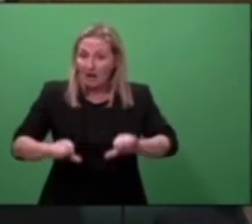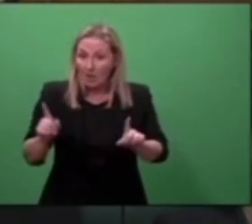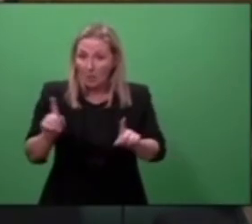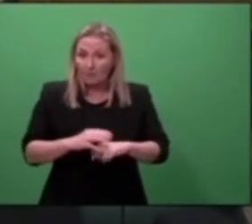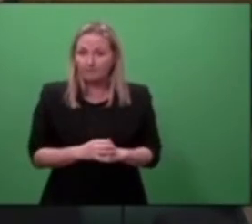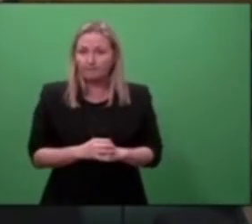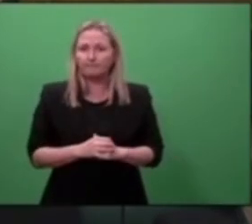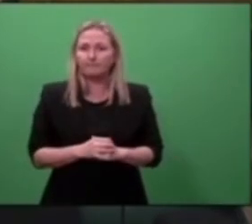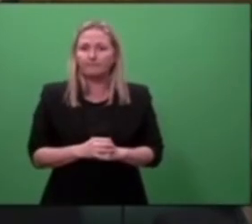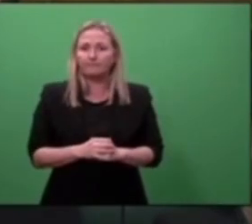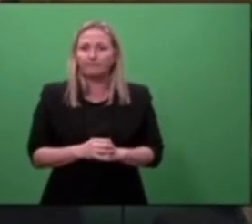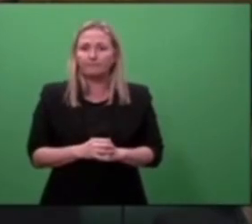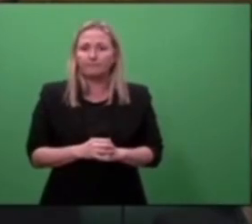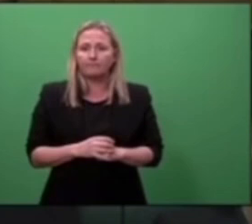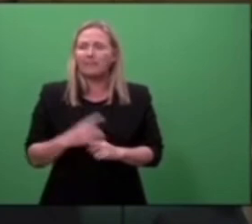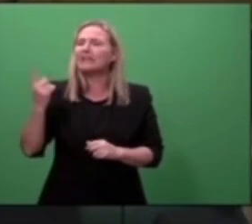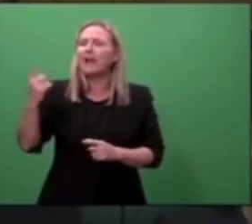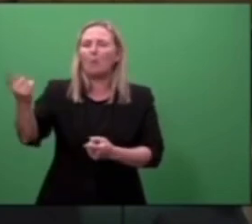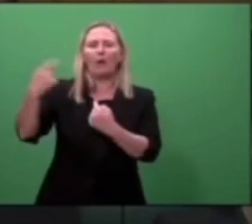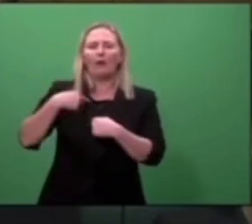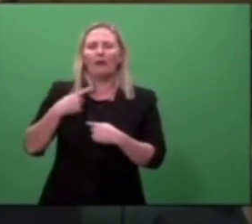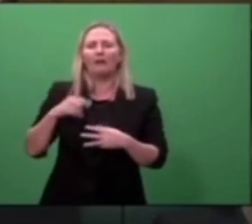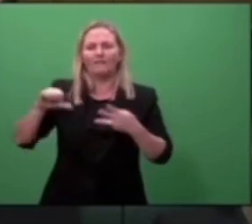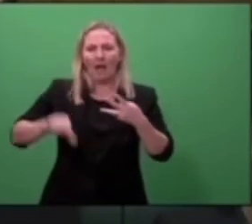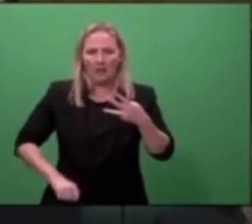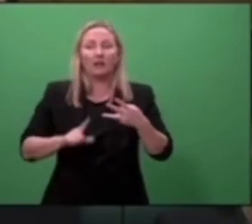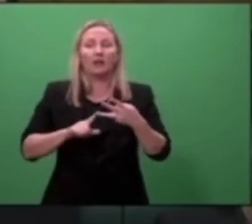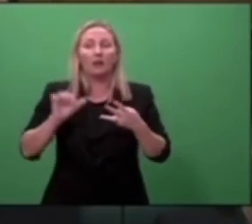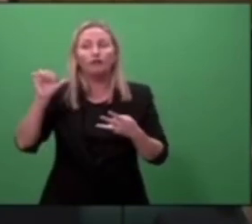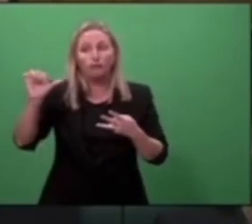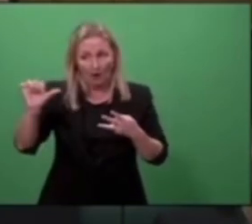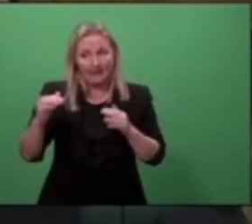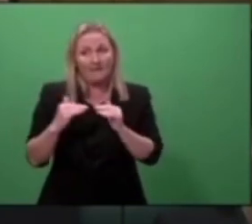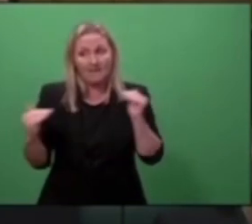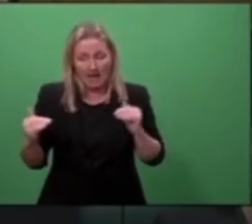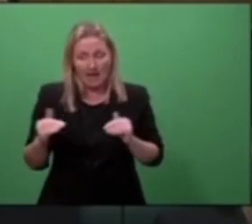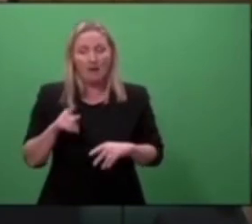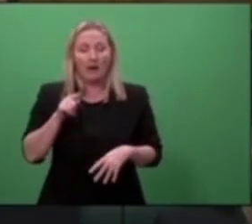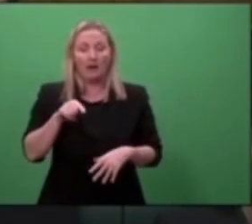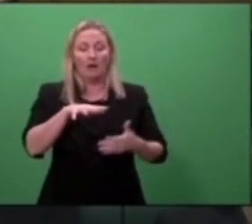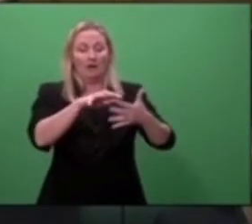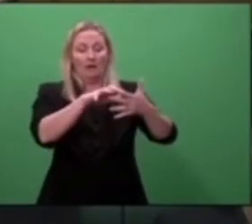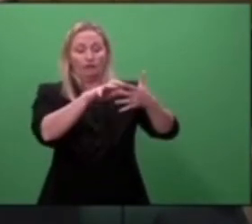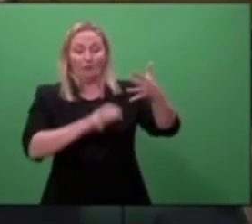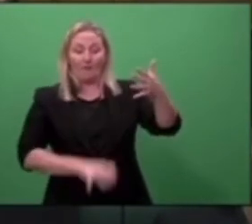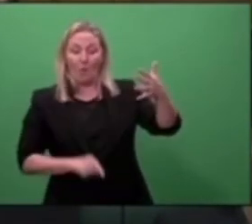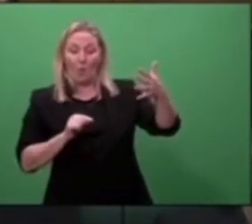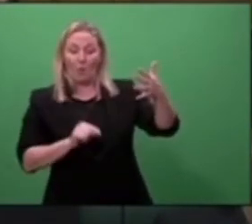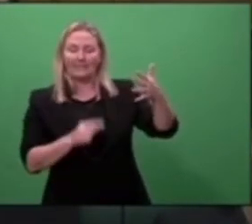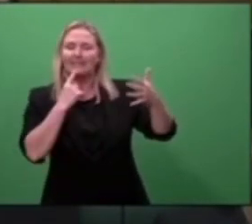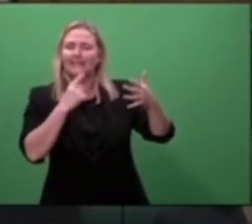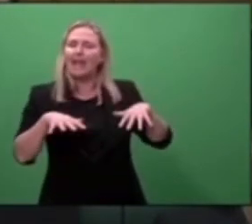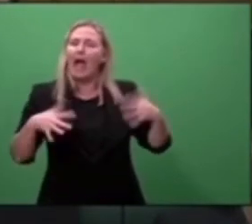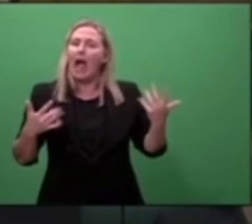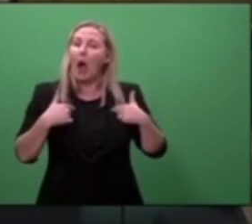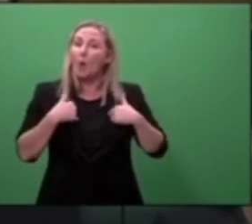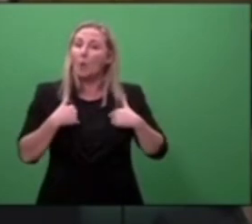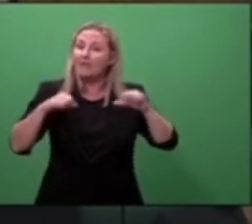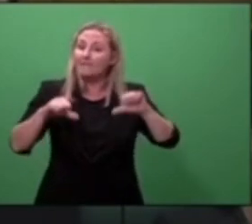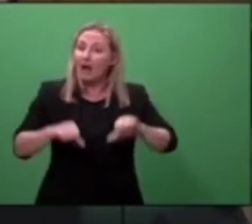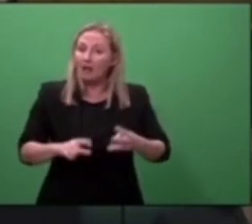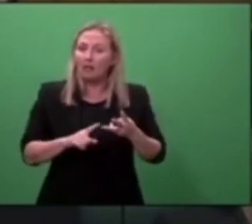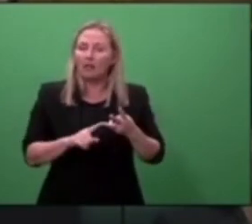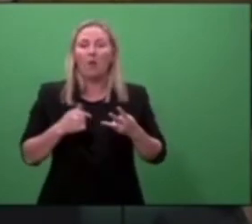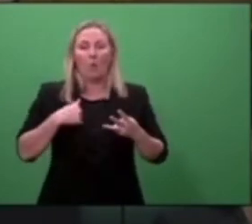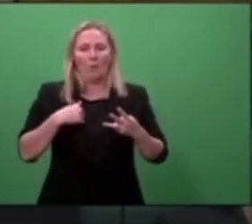someone says failing, and that's fair, but for the purpose of this report, the way that it failed, is that it covered